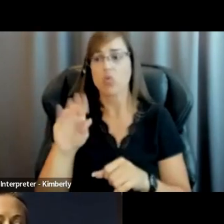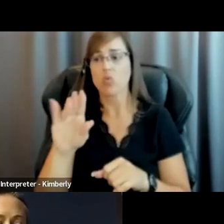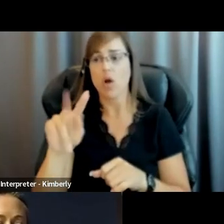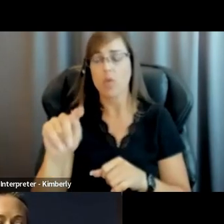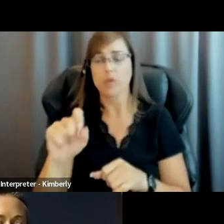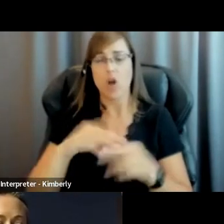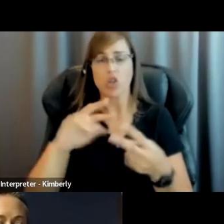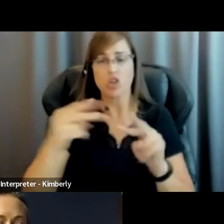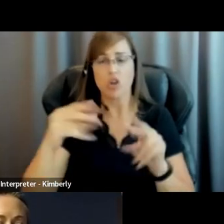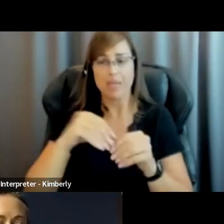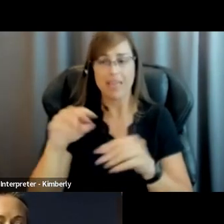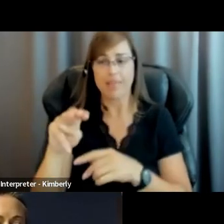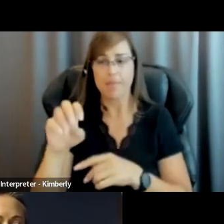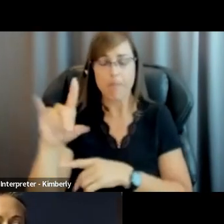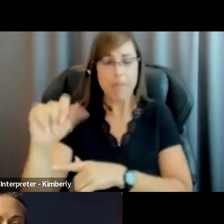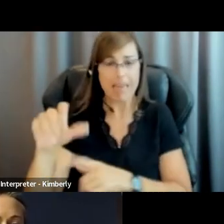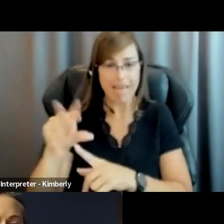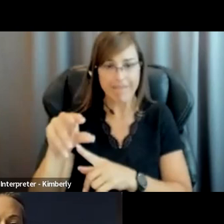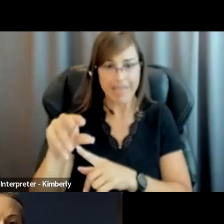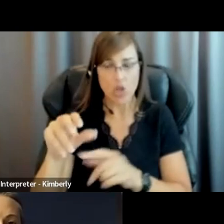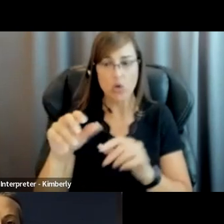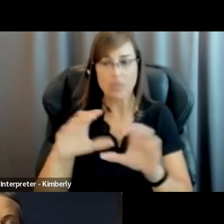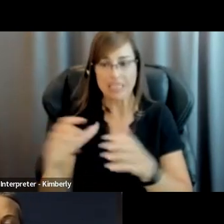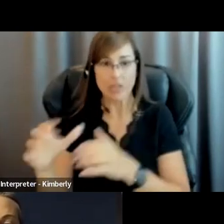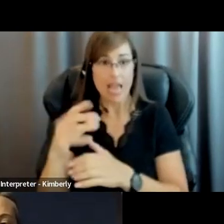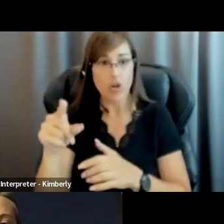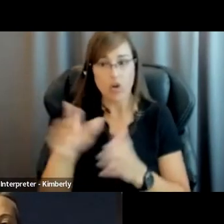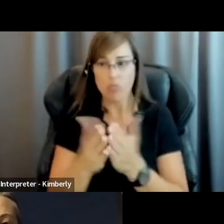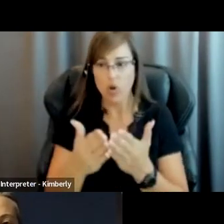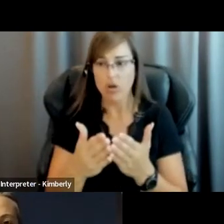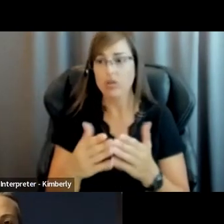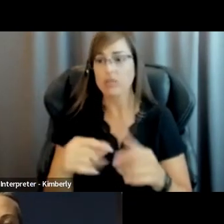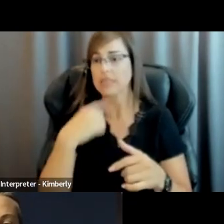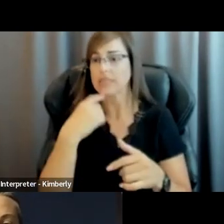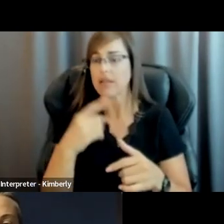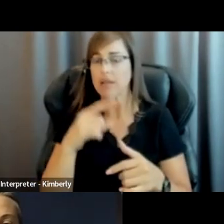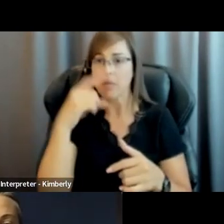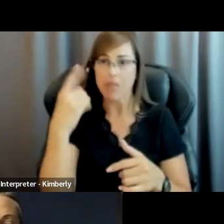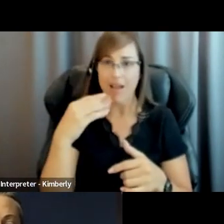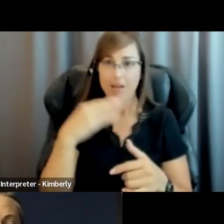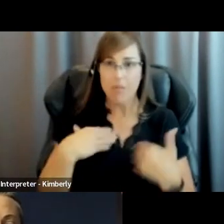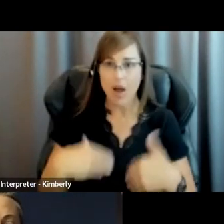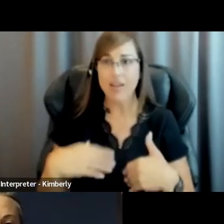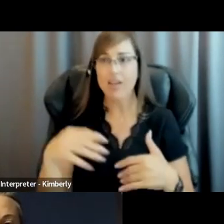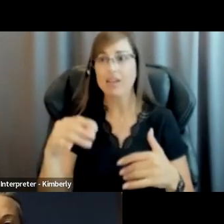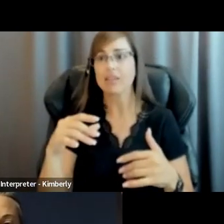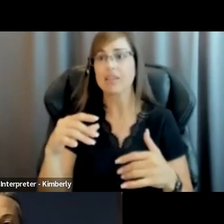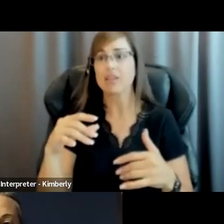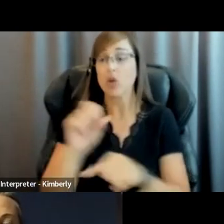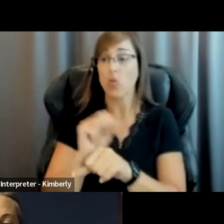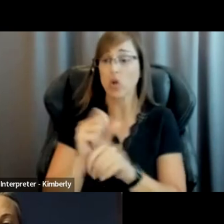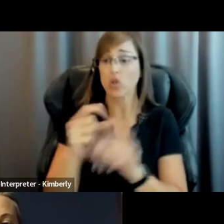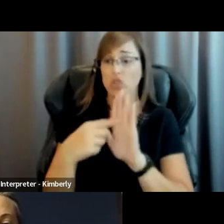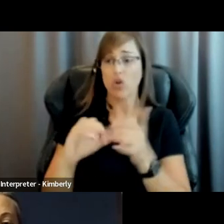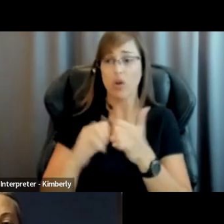genomics in the media video series and her books, Fatal Invention and Killing the Black Body, our seminal works that show how,